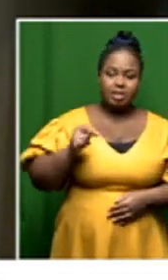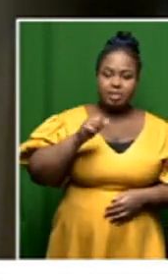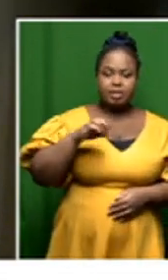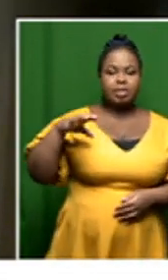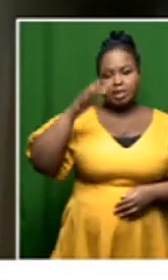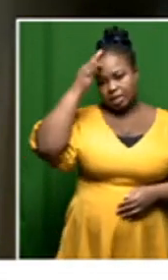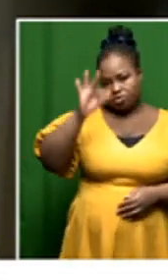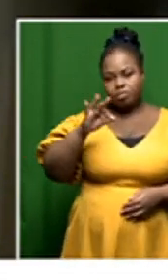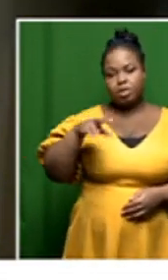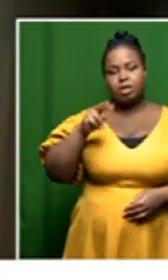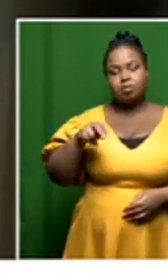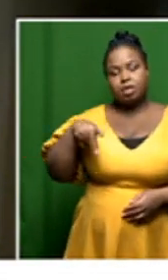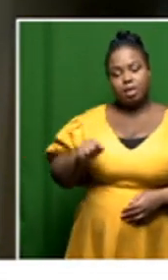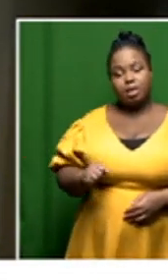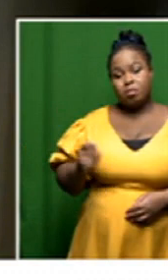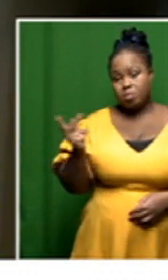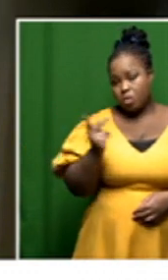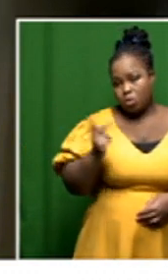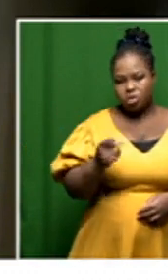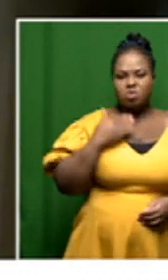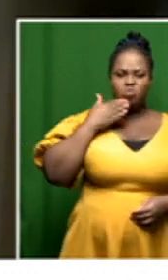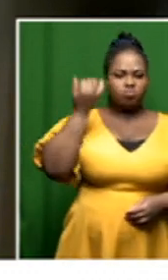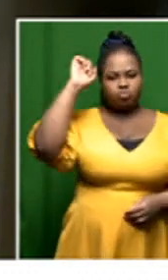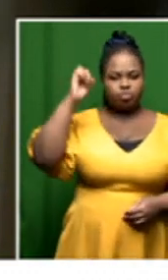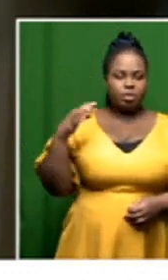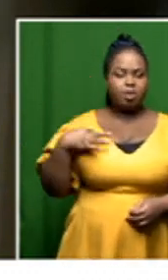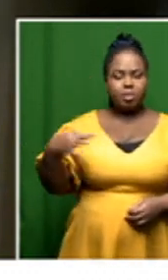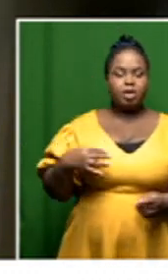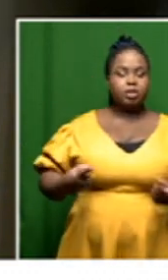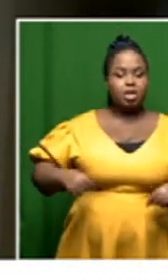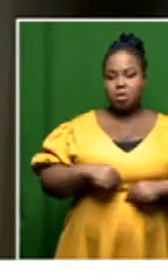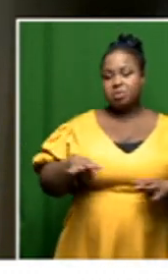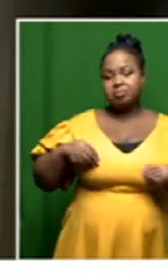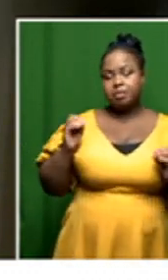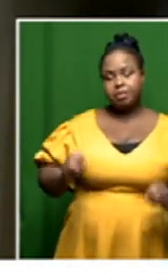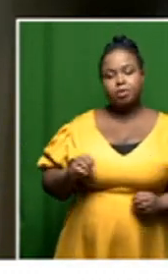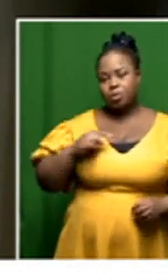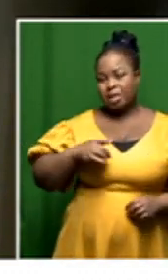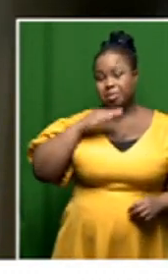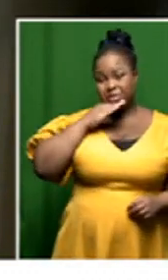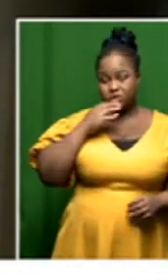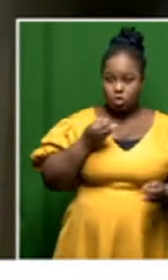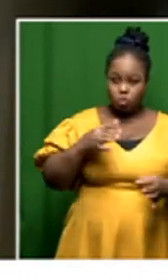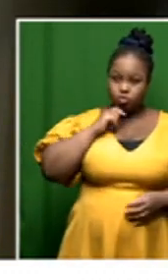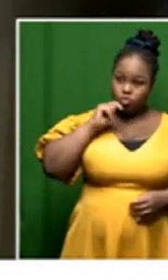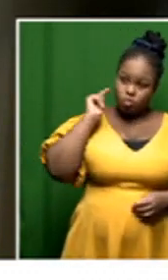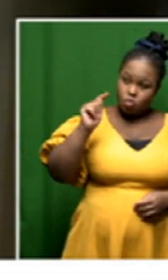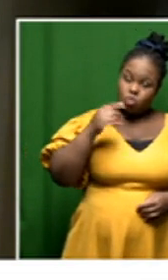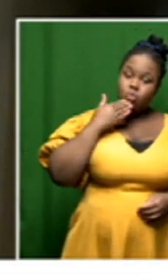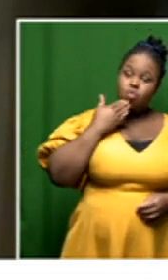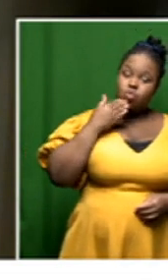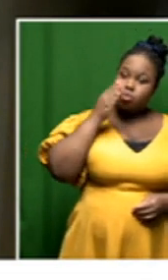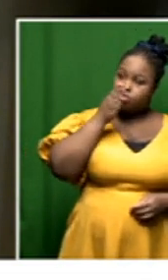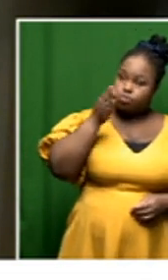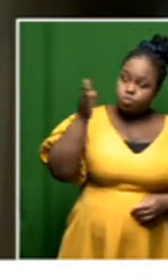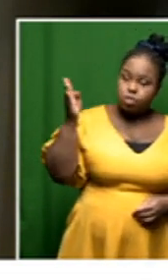anc government the anc government that is opposing our application it tells you a lot about who these people are and what it is